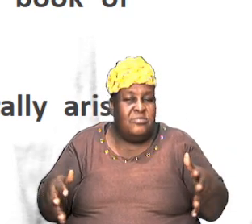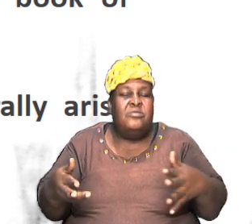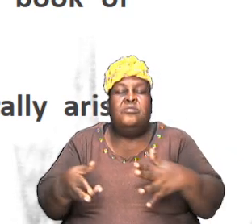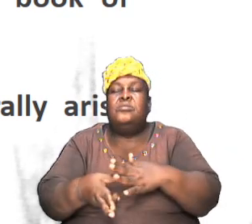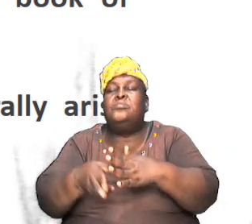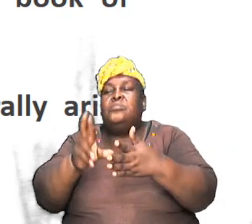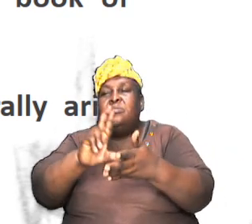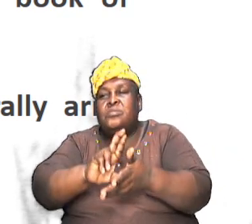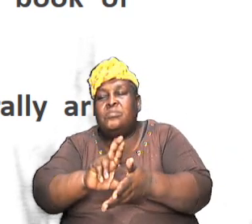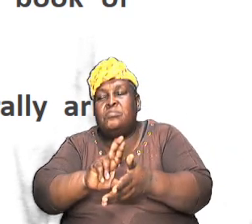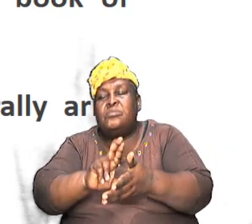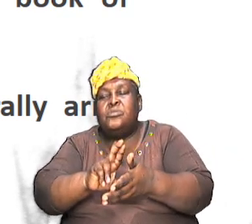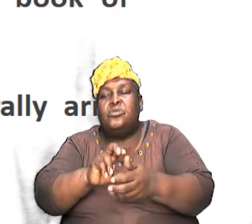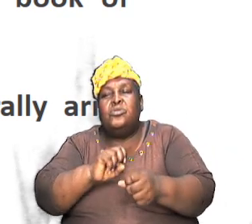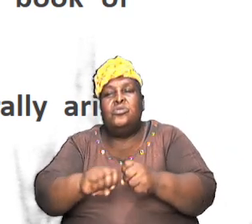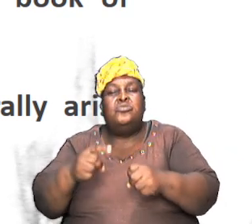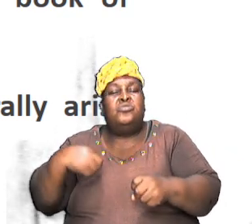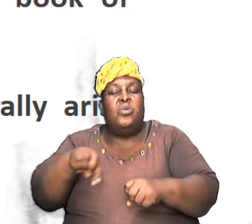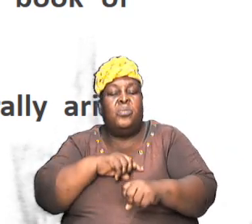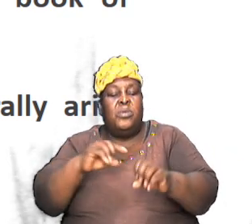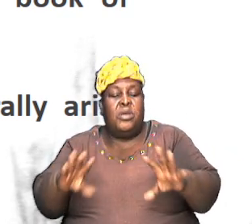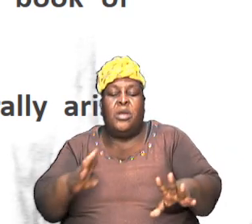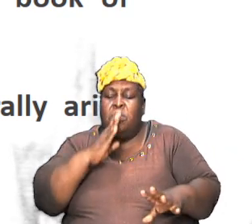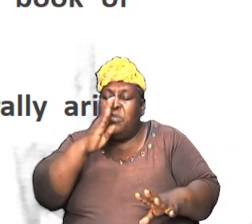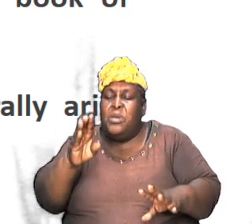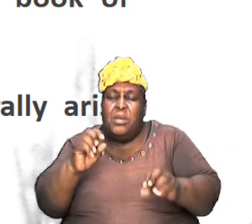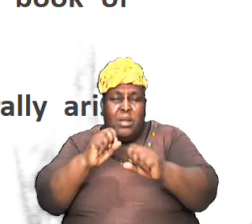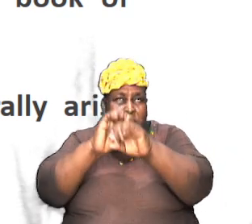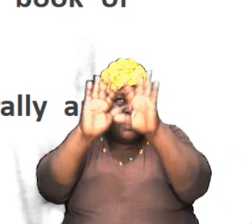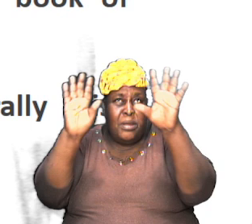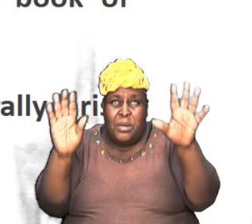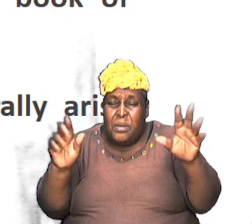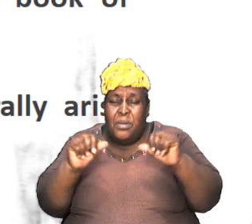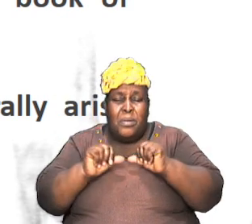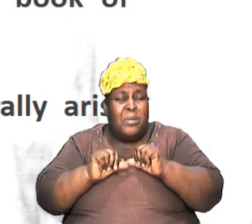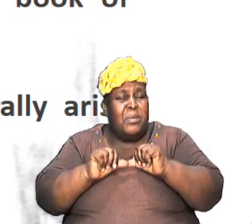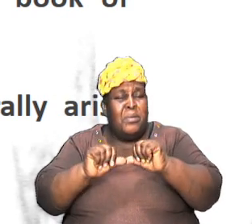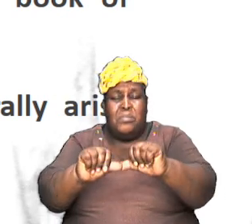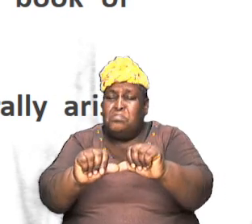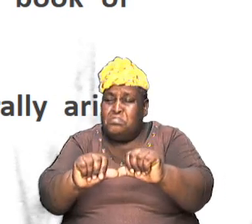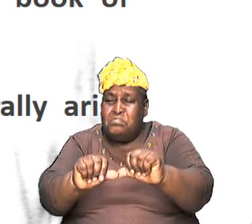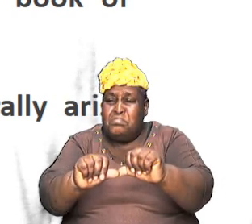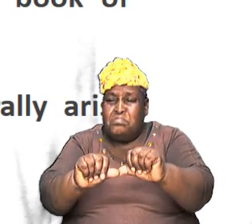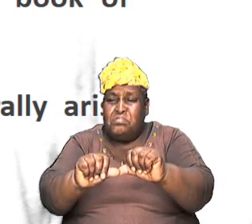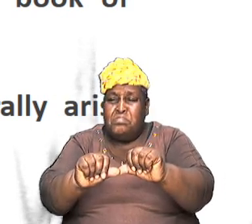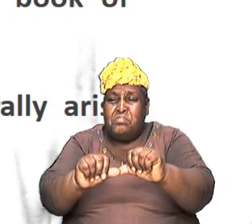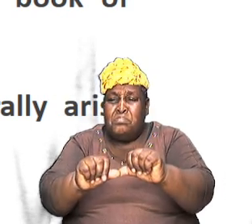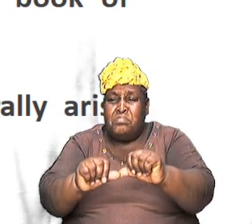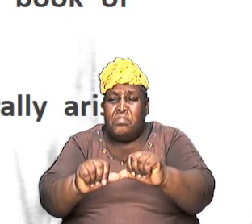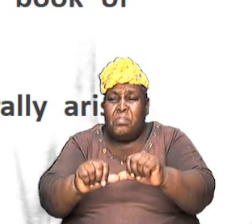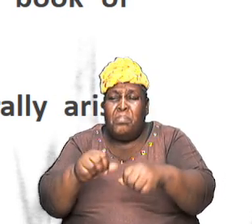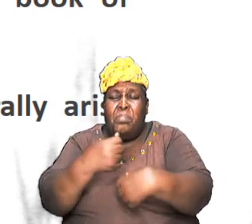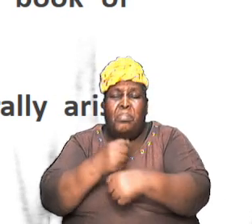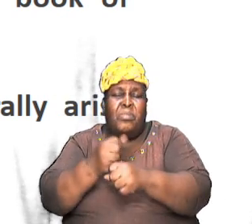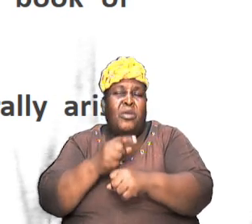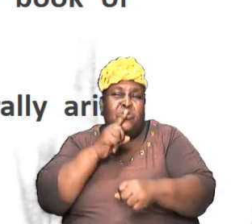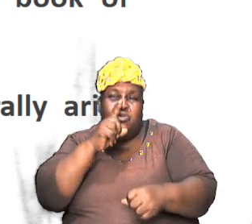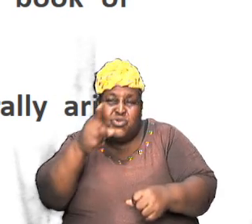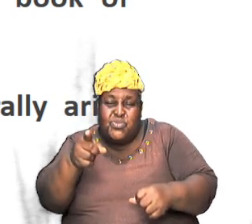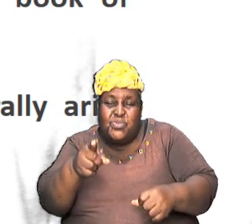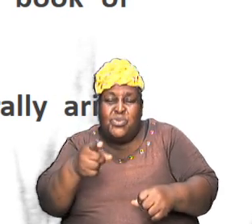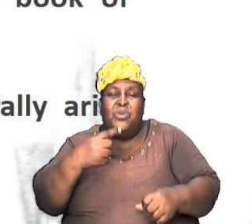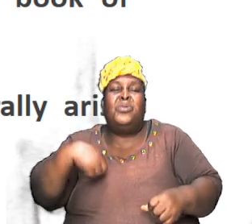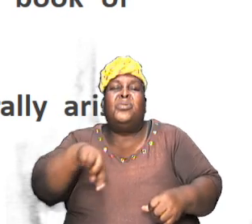that so that we can be clear that we are consistent in ensuring that